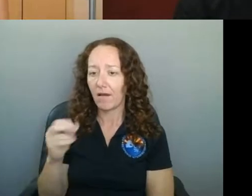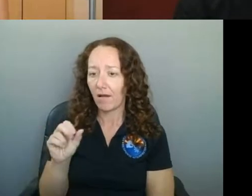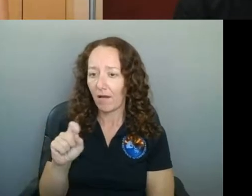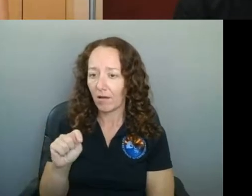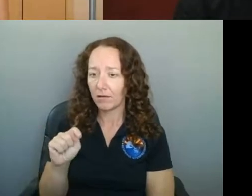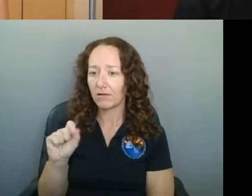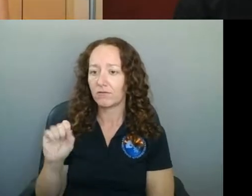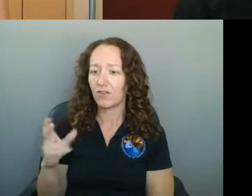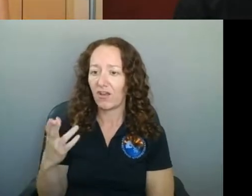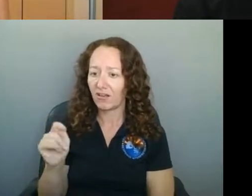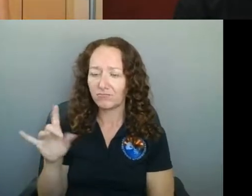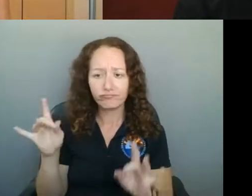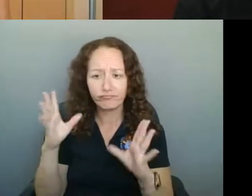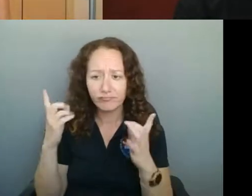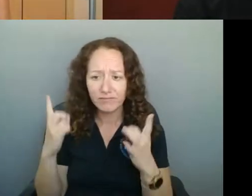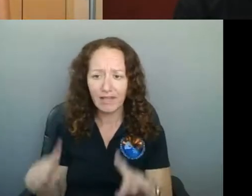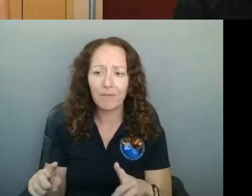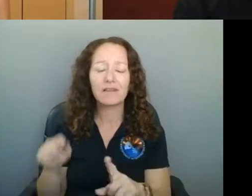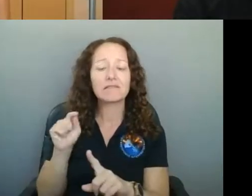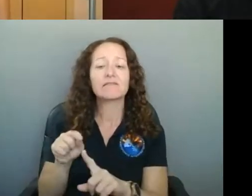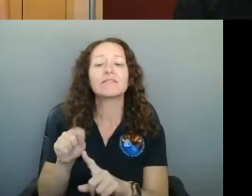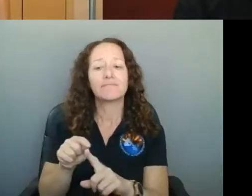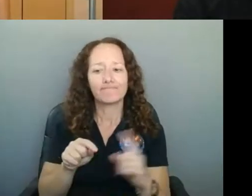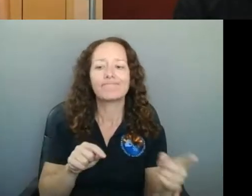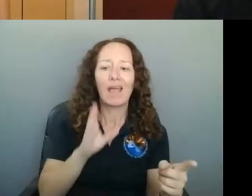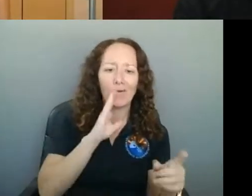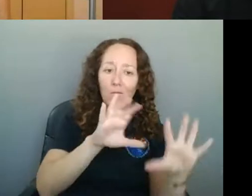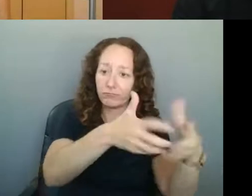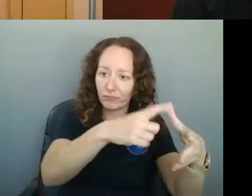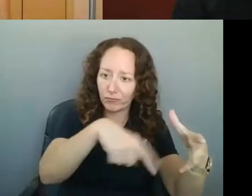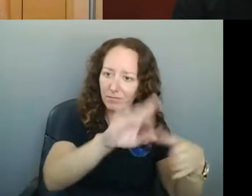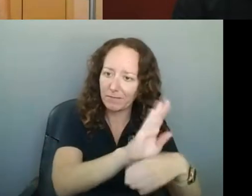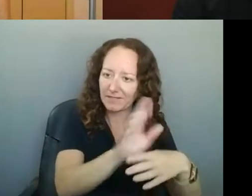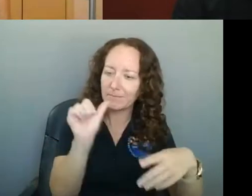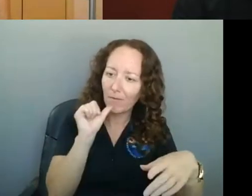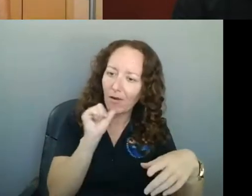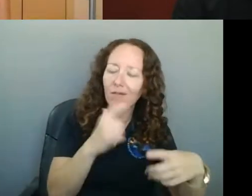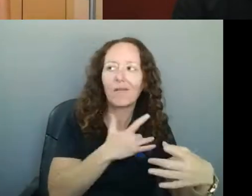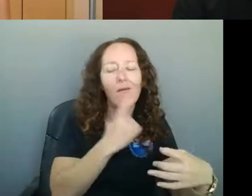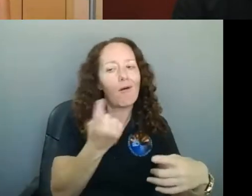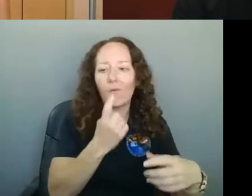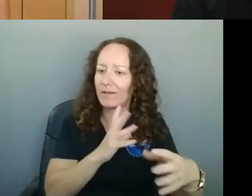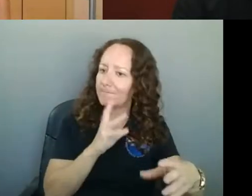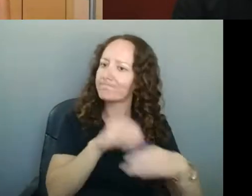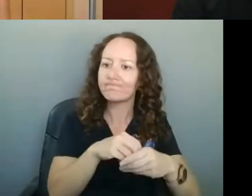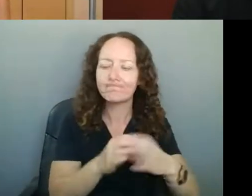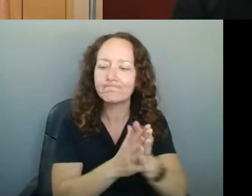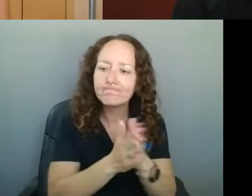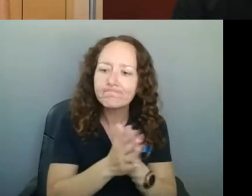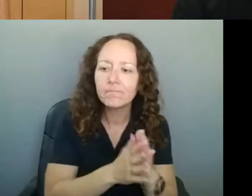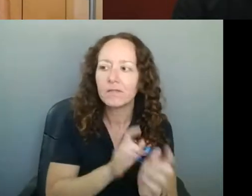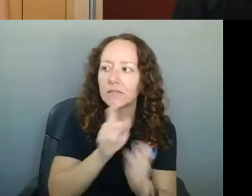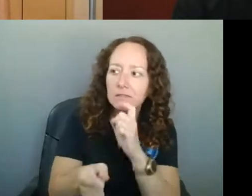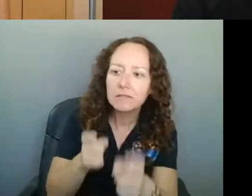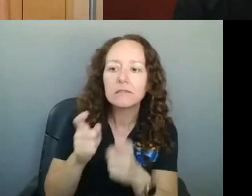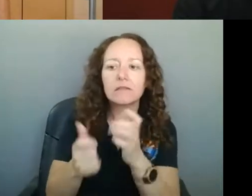times of need. And so I'm very hopeful that all of our folks here in town will help